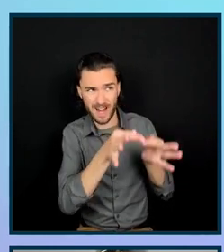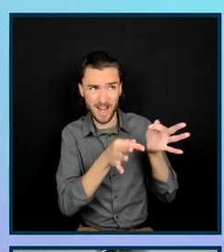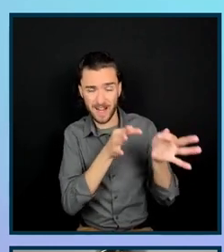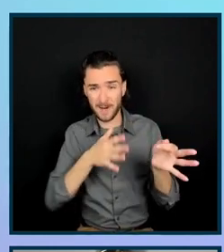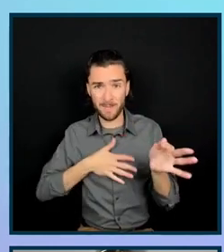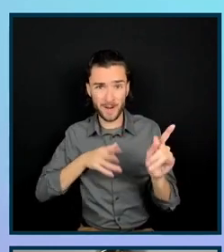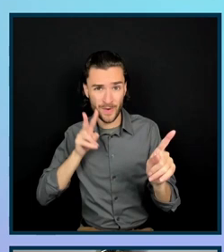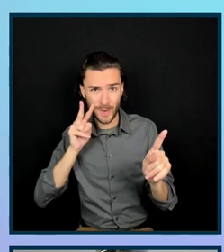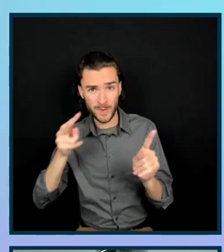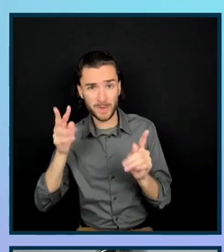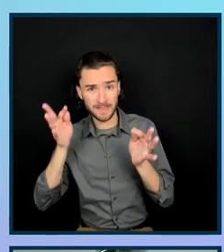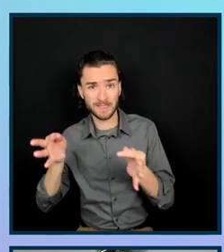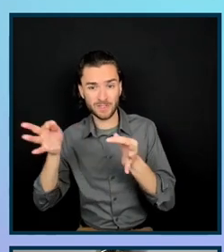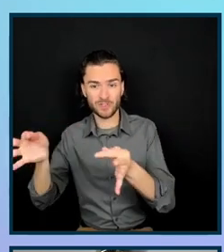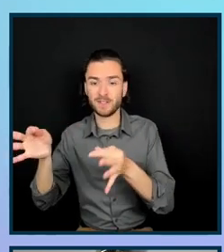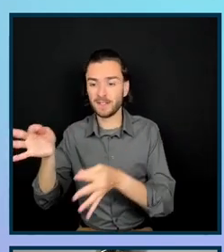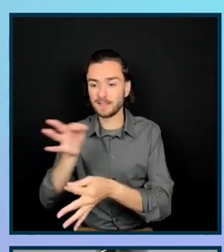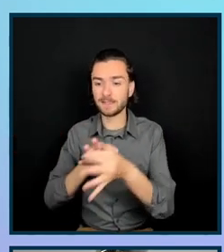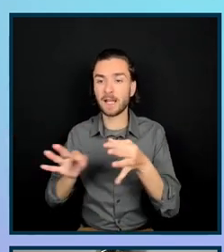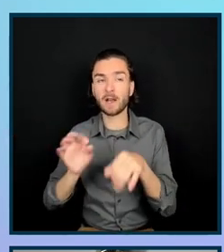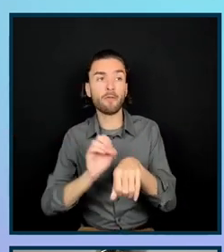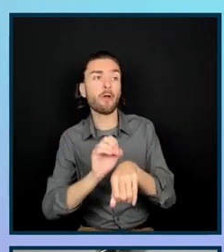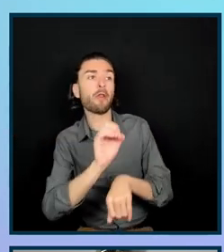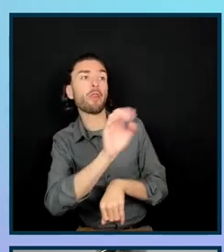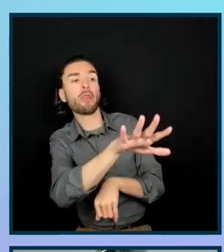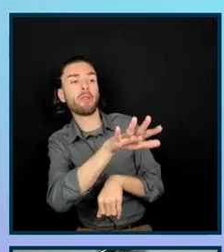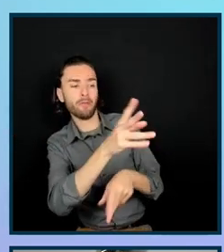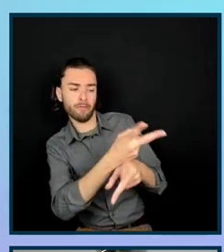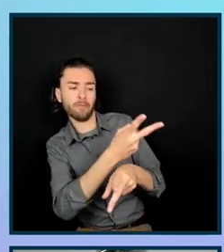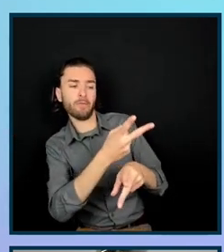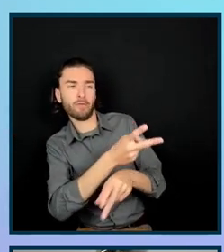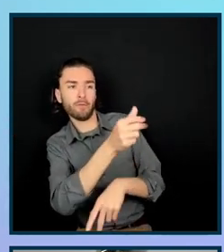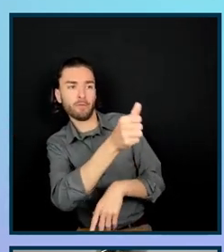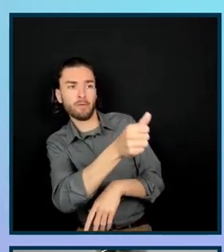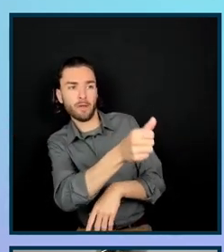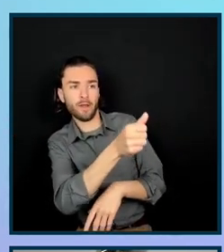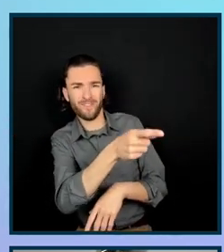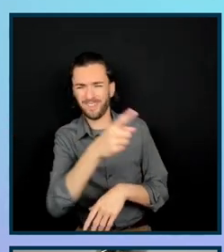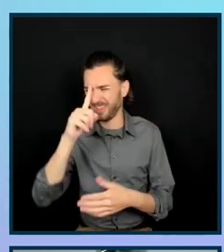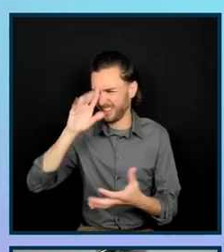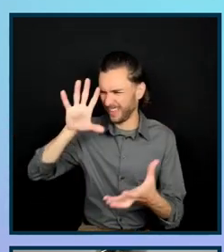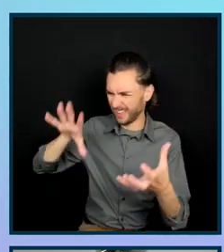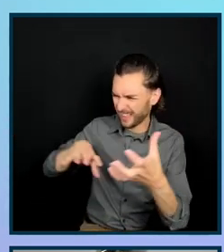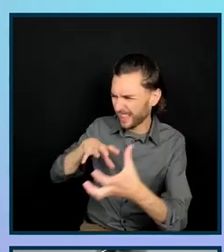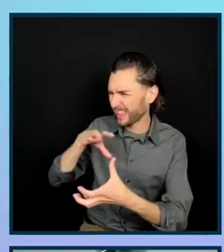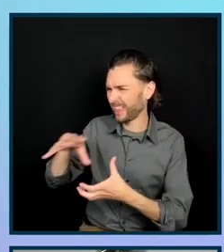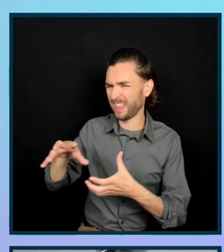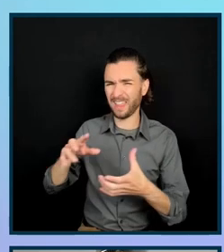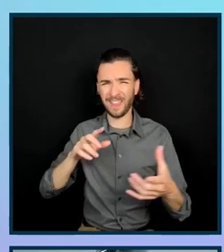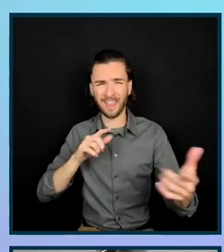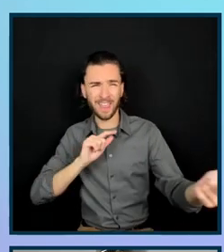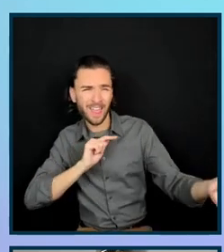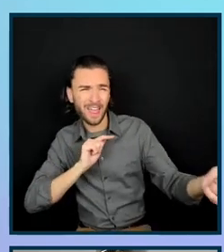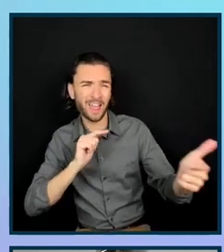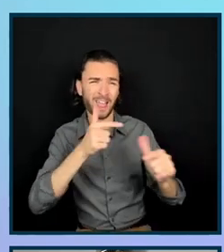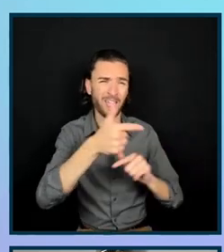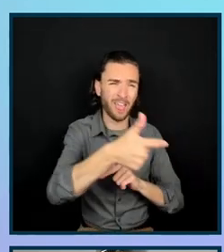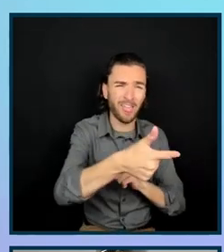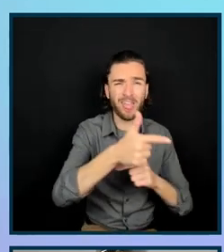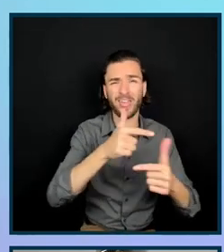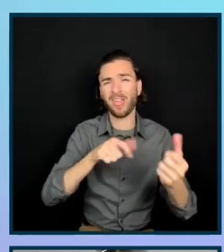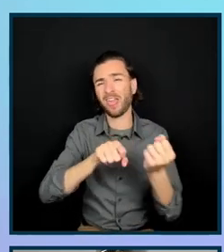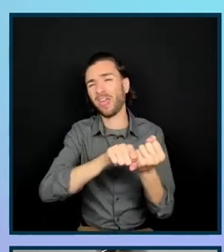rather than sending it over for your clients to kind of discover in their own time, which could lead to a lot of back and forth with your client asking a lot of